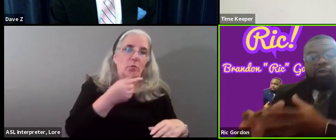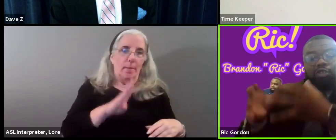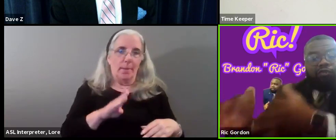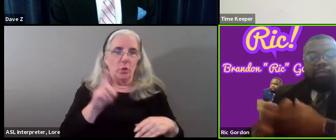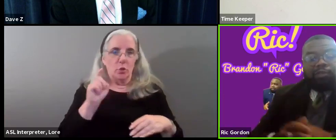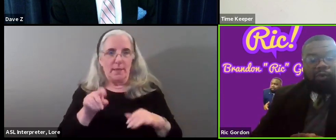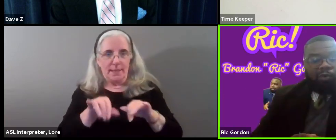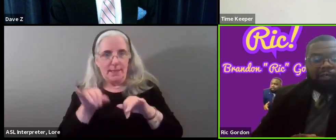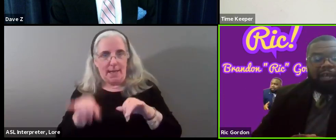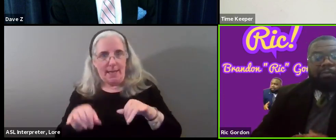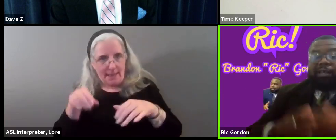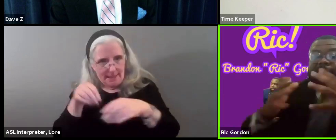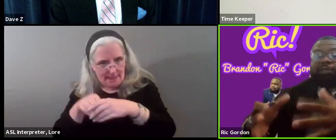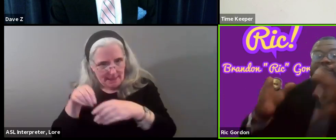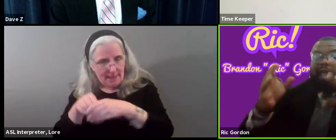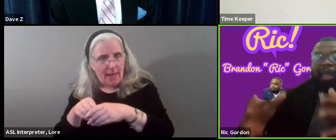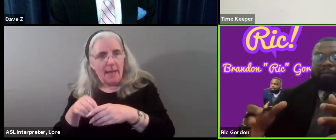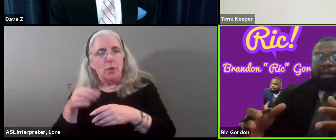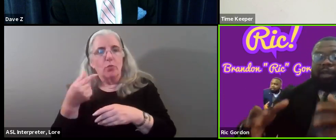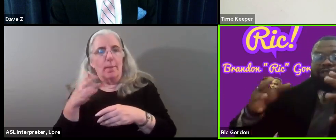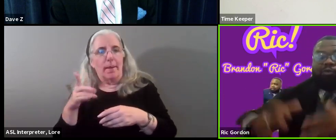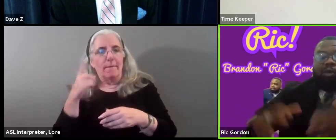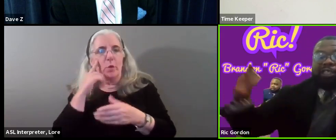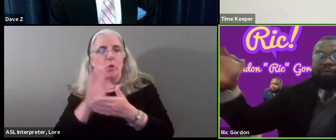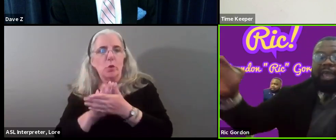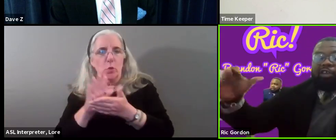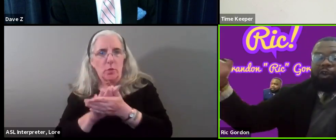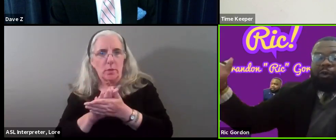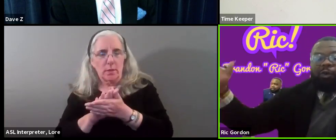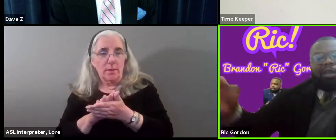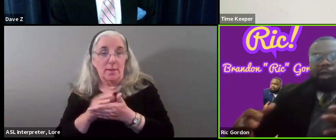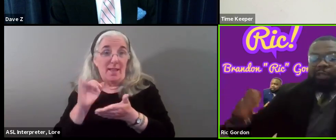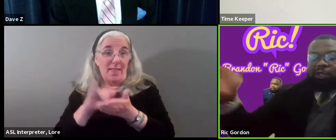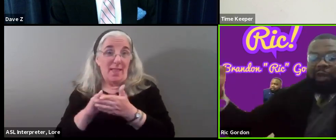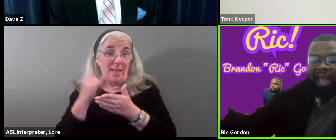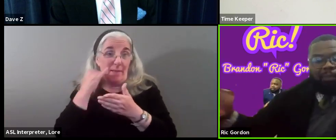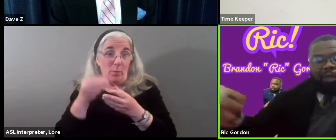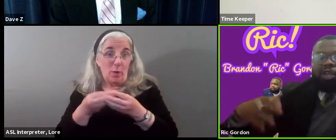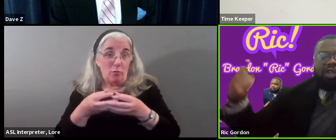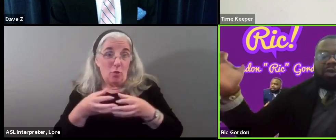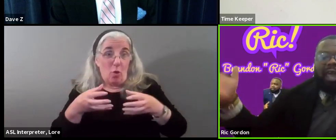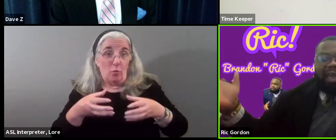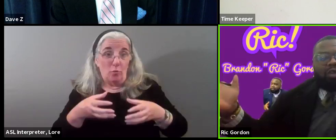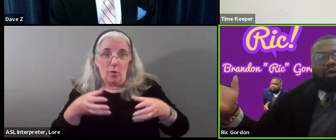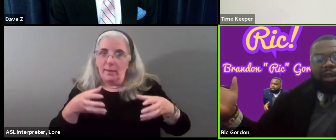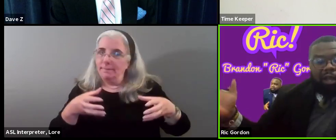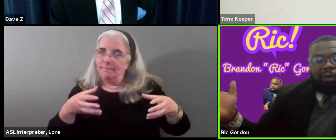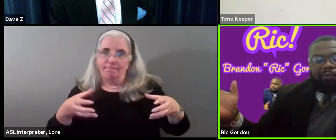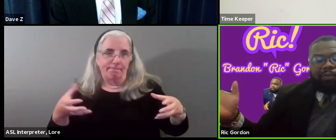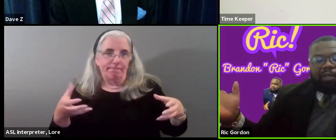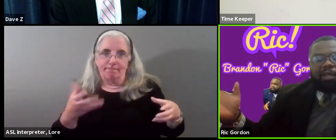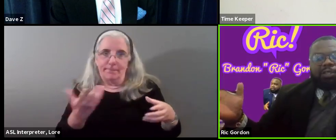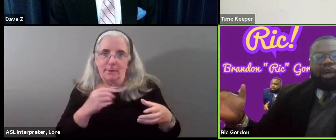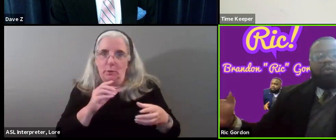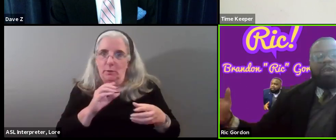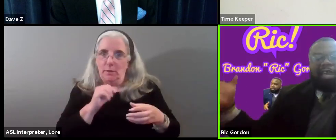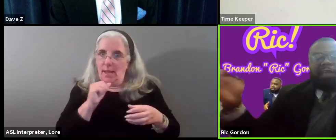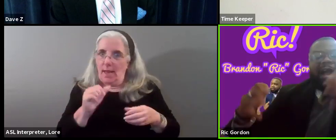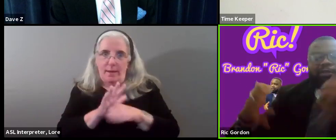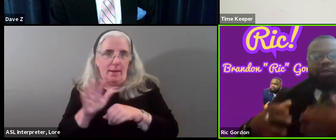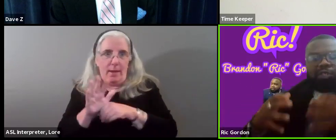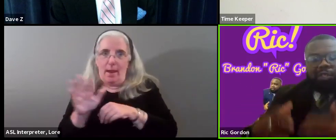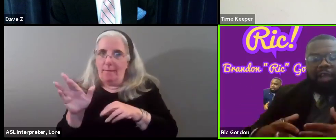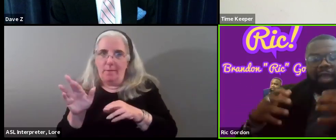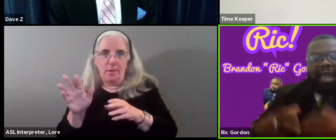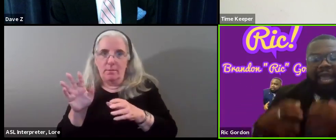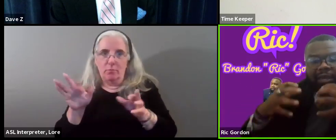here getting to go to Greenbelt schools, because that's going to happen. The more we expand and grow, because it's going to happen, you're going to have no way to go. So we want